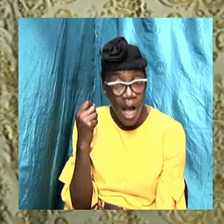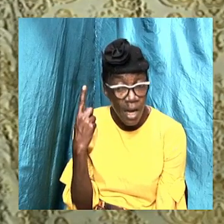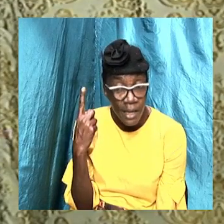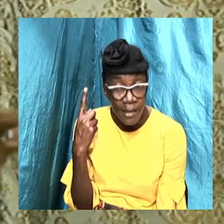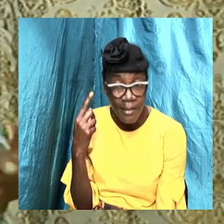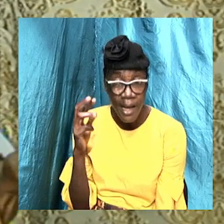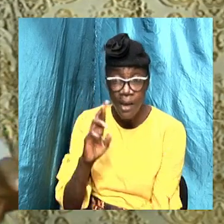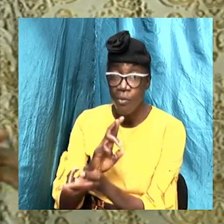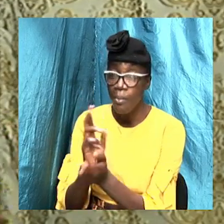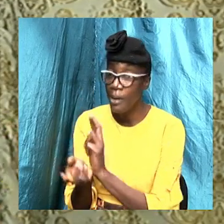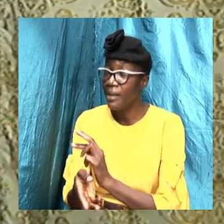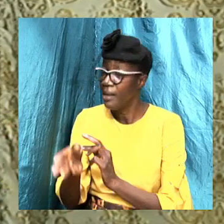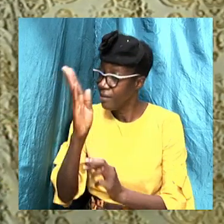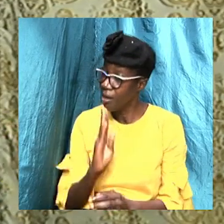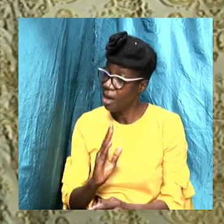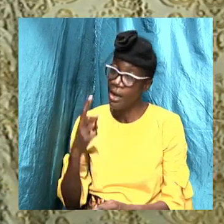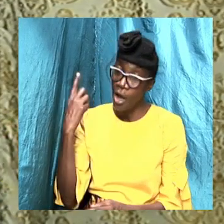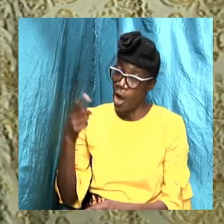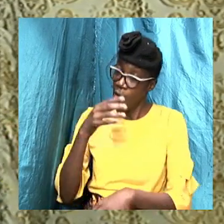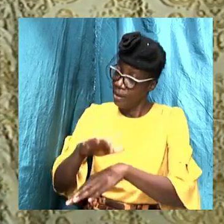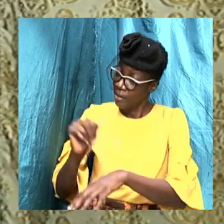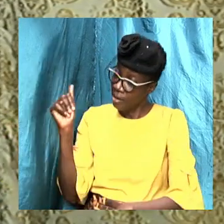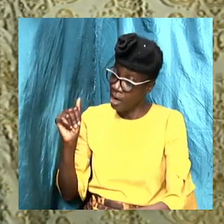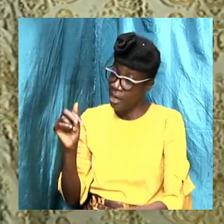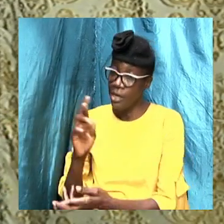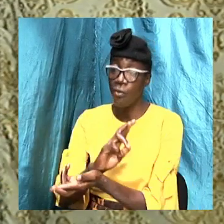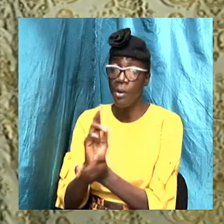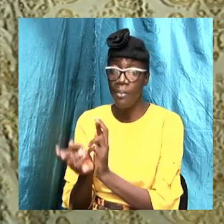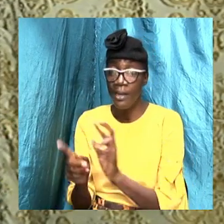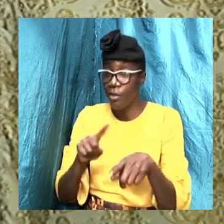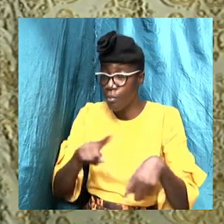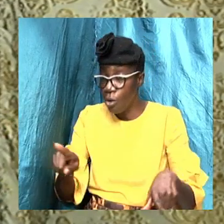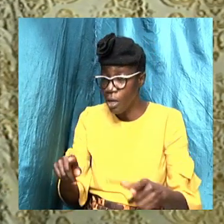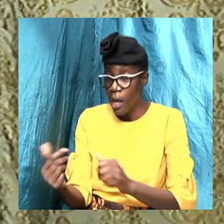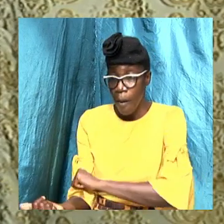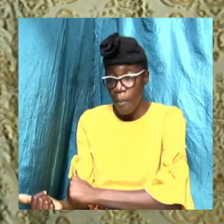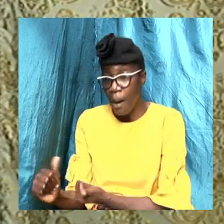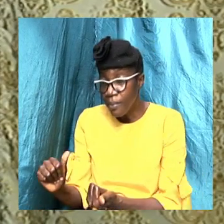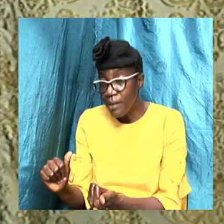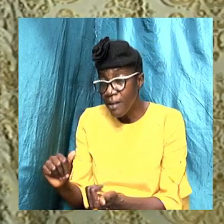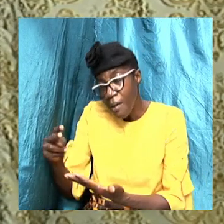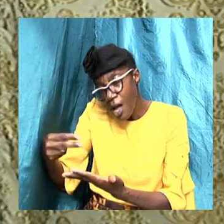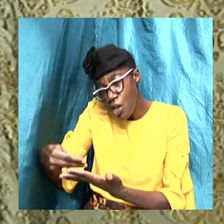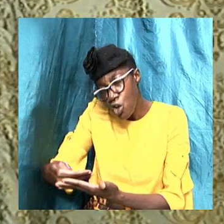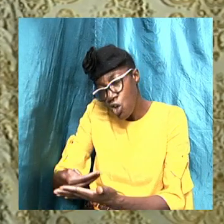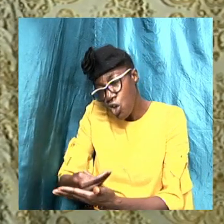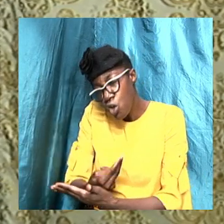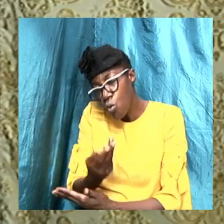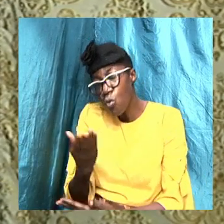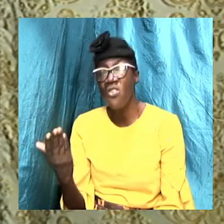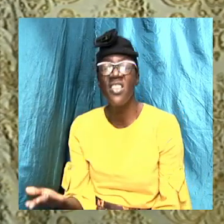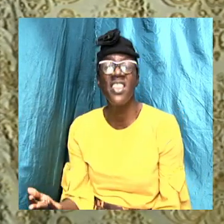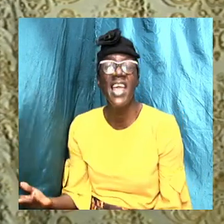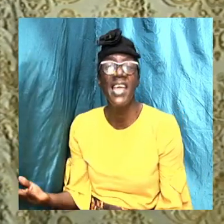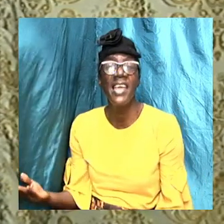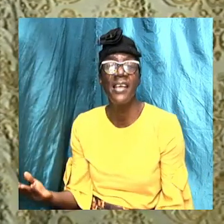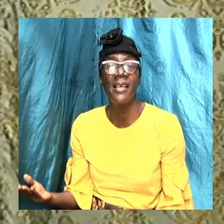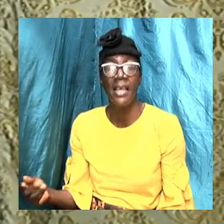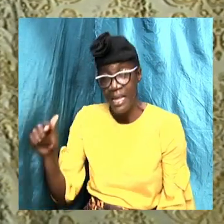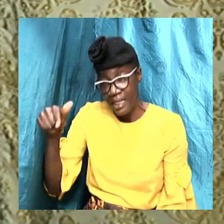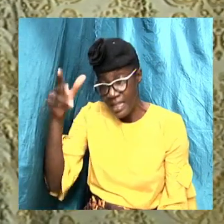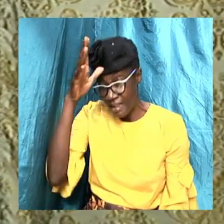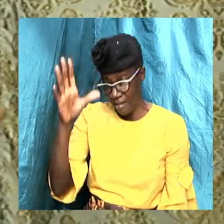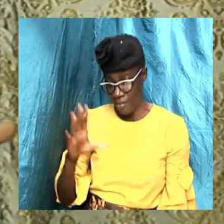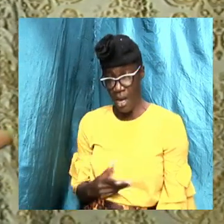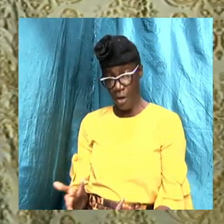God has always been calling them to repentance. But baptism was now a new thing. This man